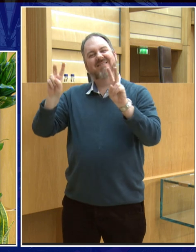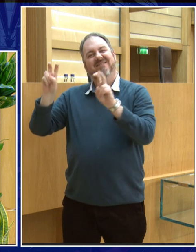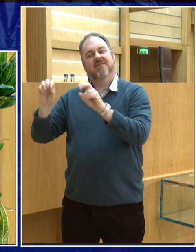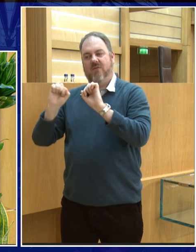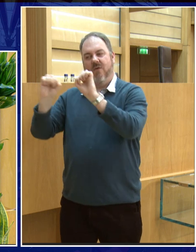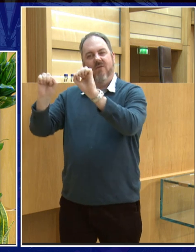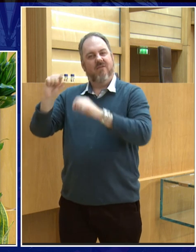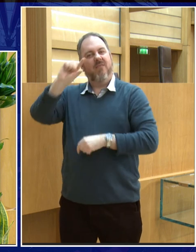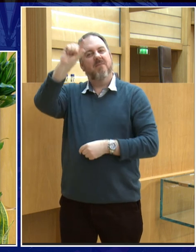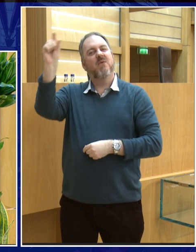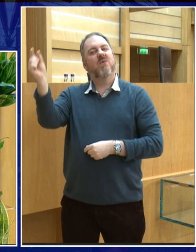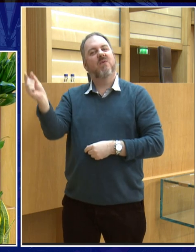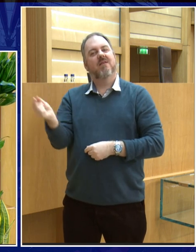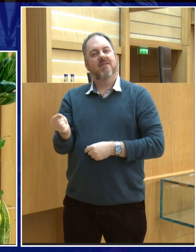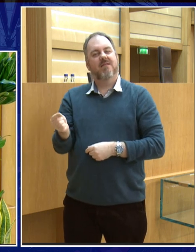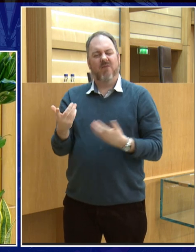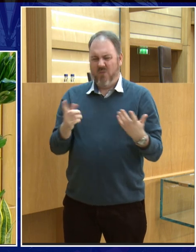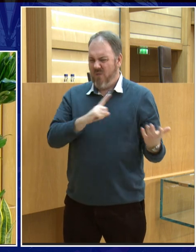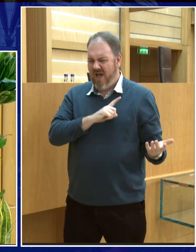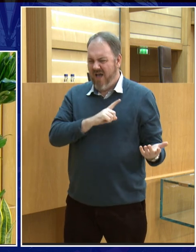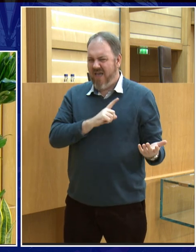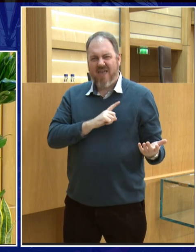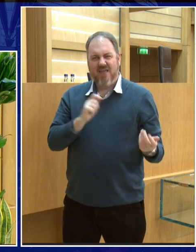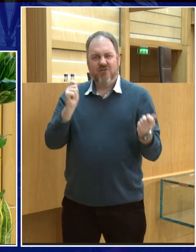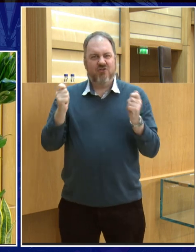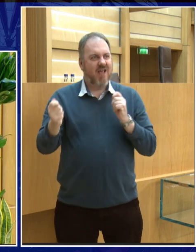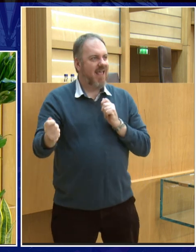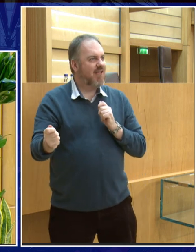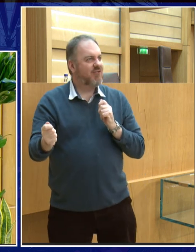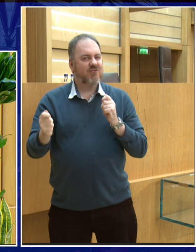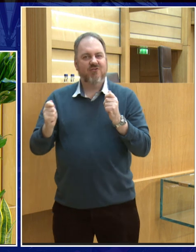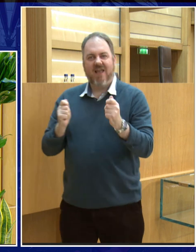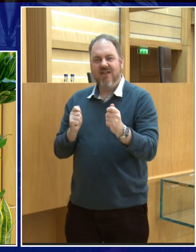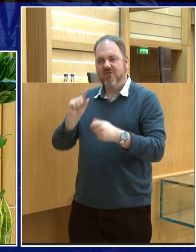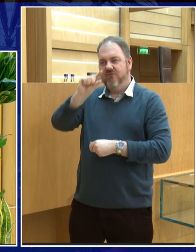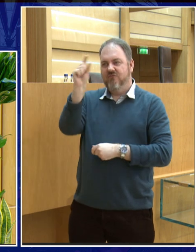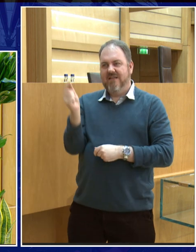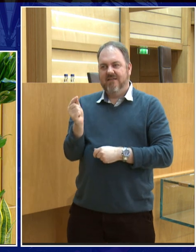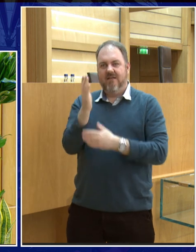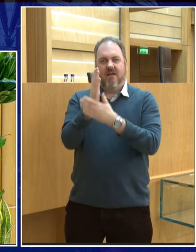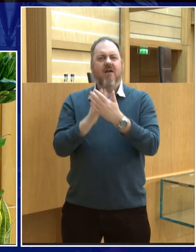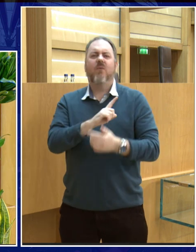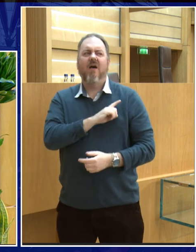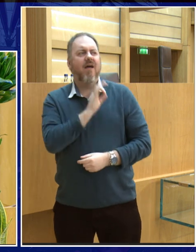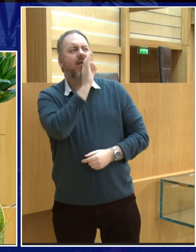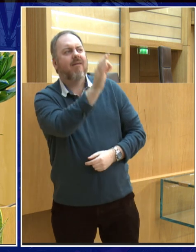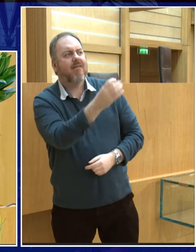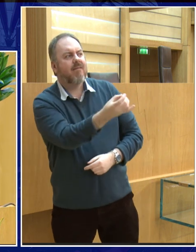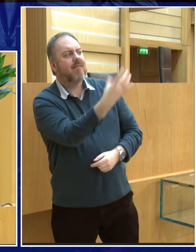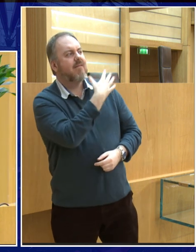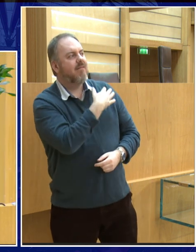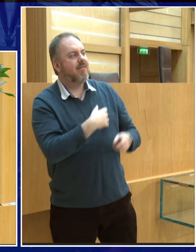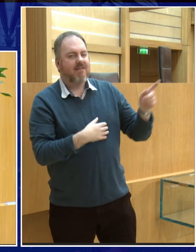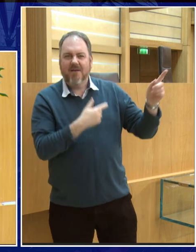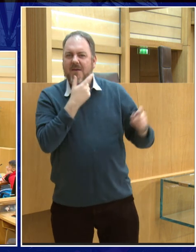of the Moon. Now, but why do we get them? Does anyone know? Do you know? What do you think? The Sun is reflecting to the light